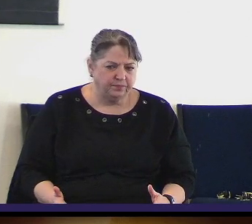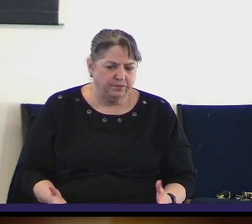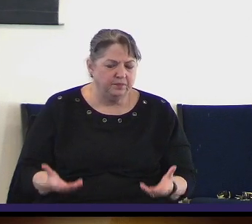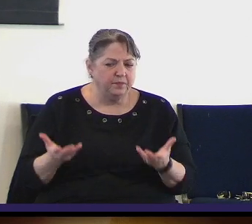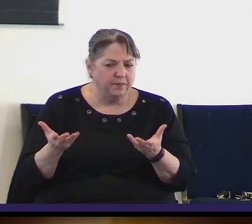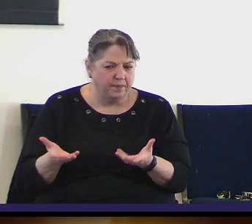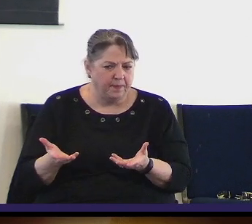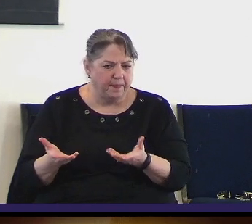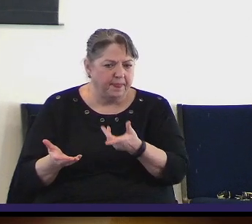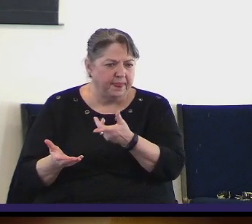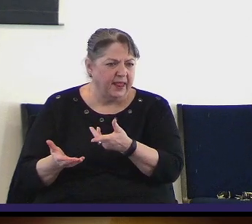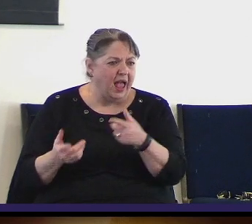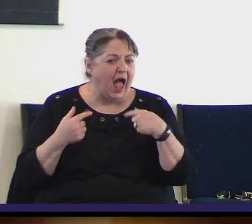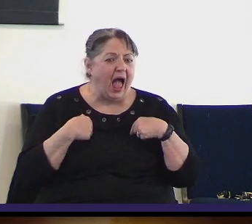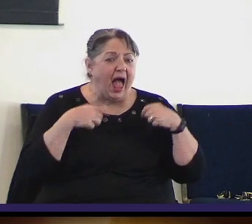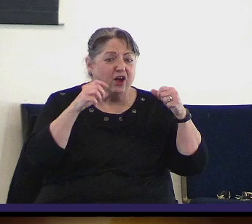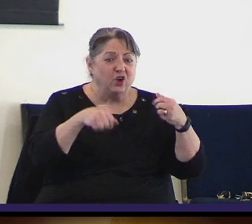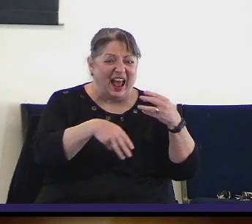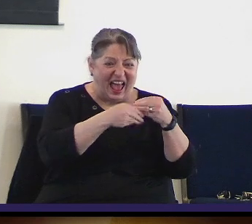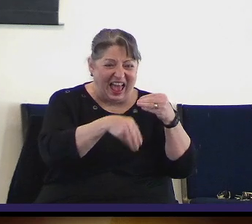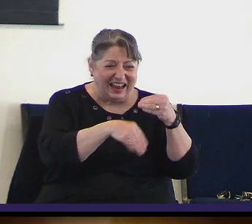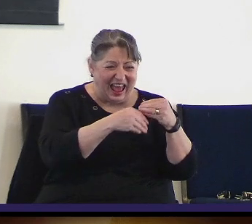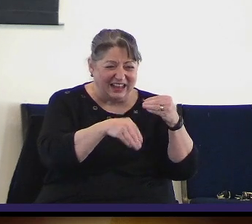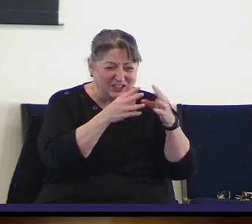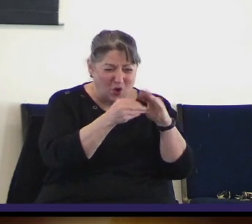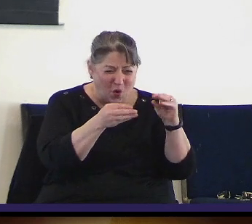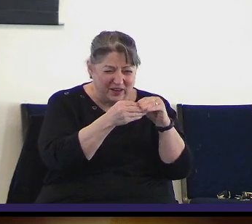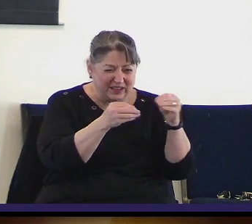And I can go on and on and on.